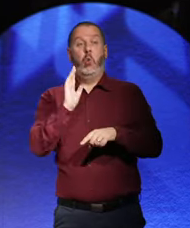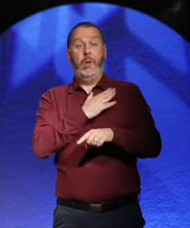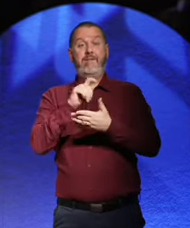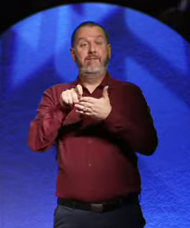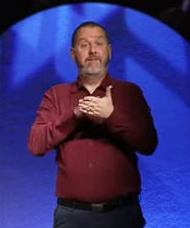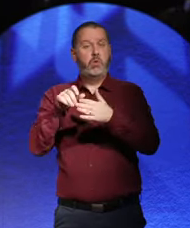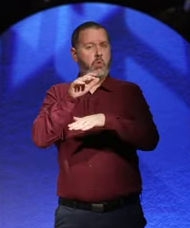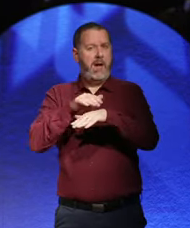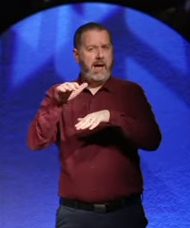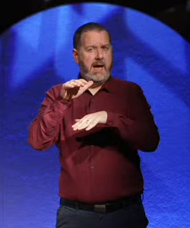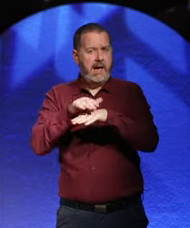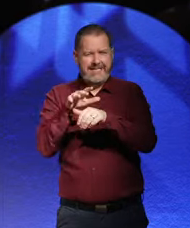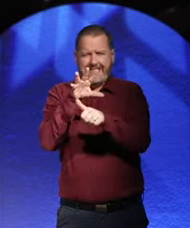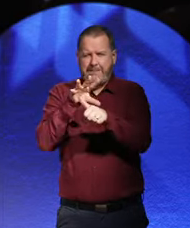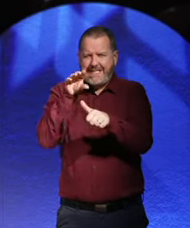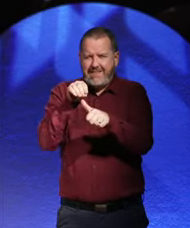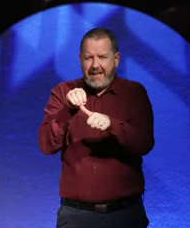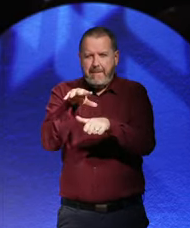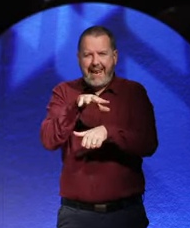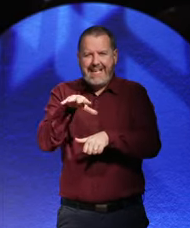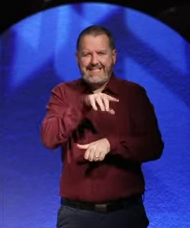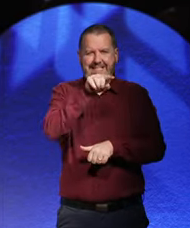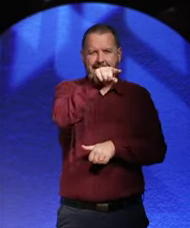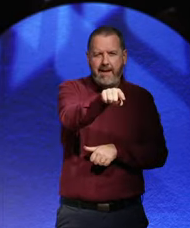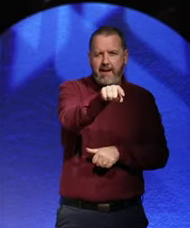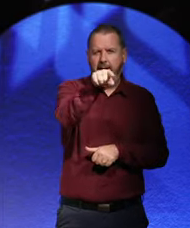He wins in specific places.